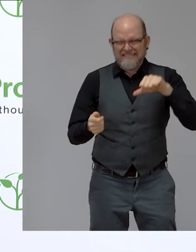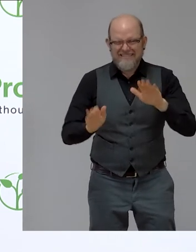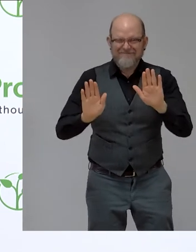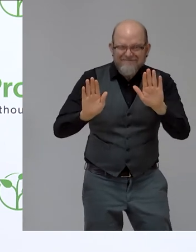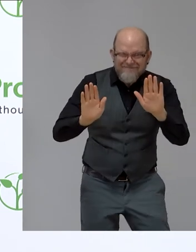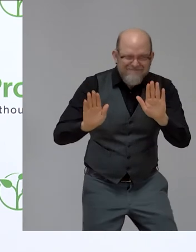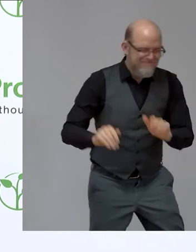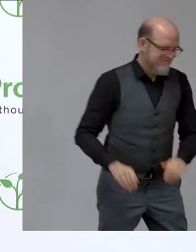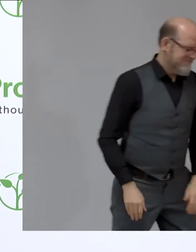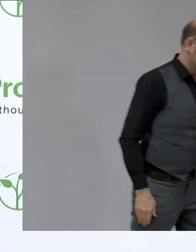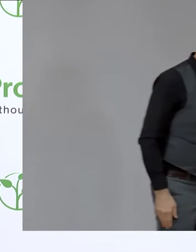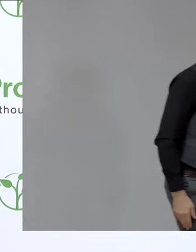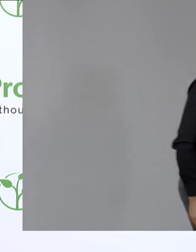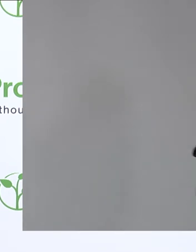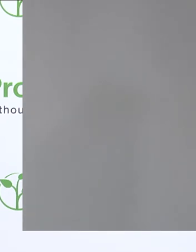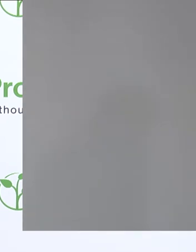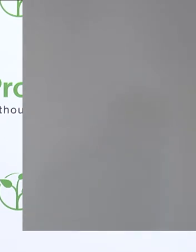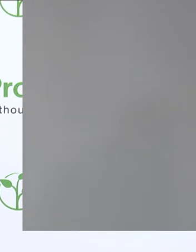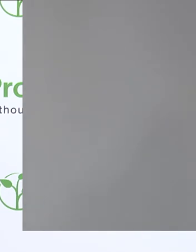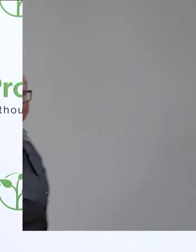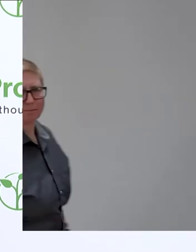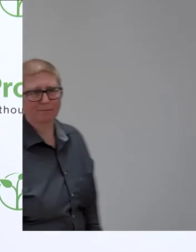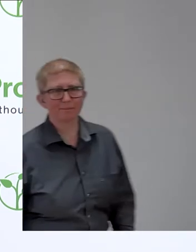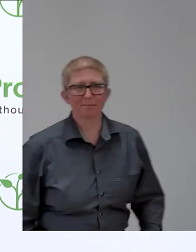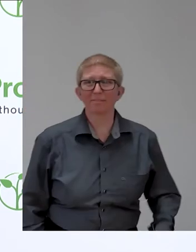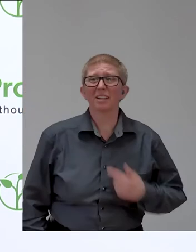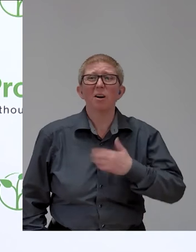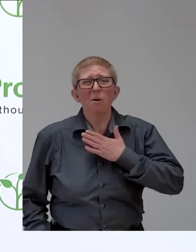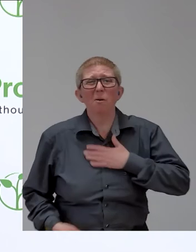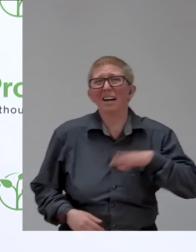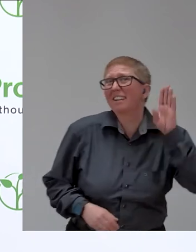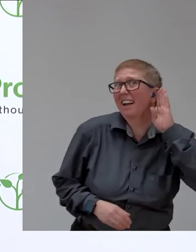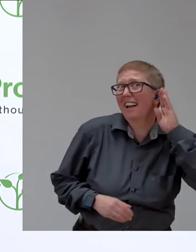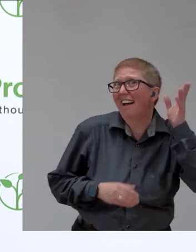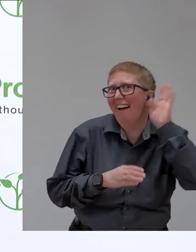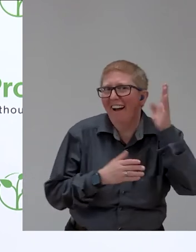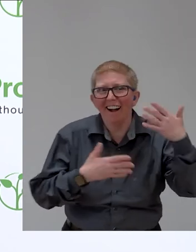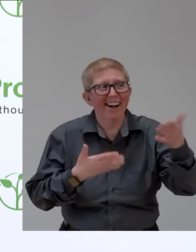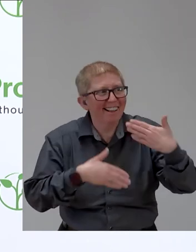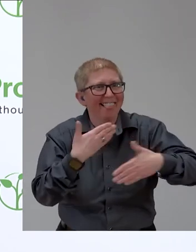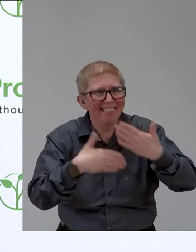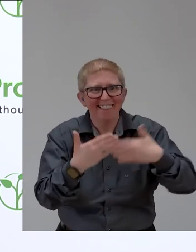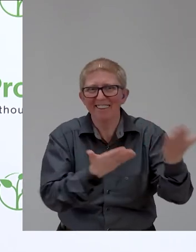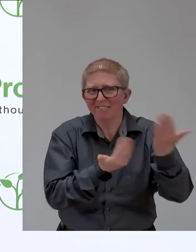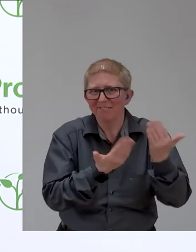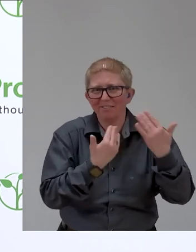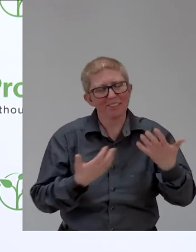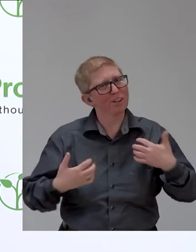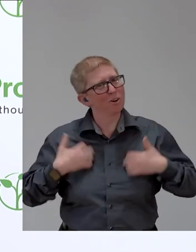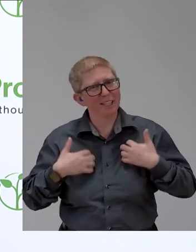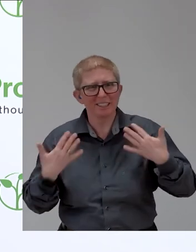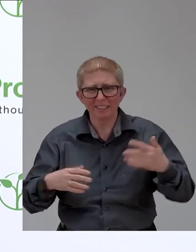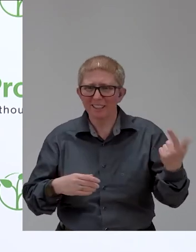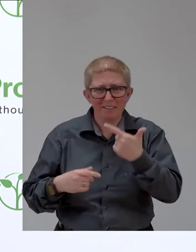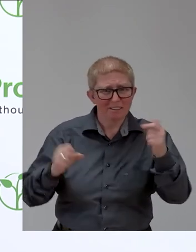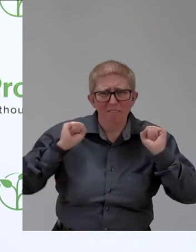actually, I could continue listening into your conversation of such committed and engaged people like both